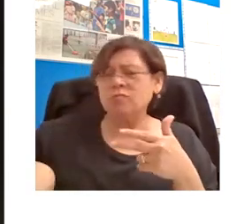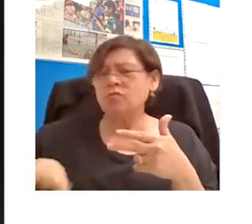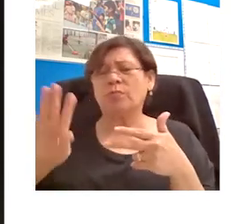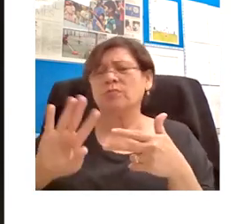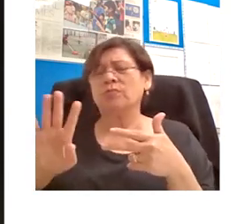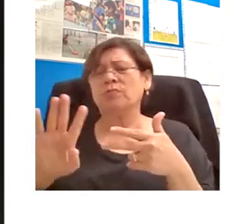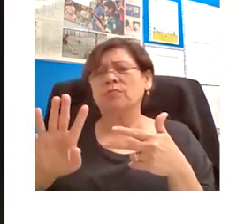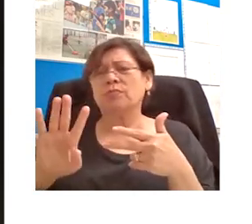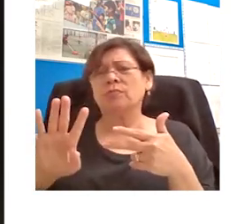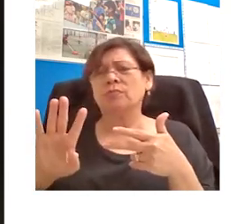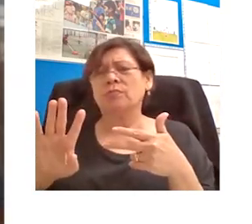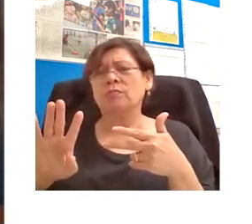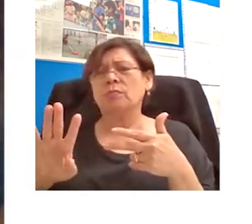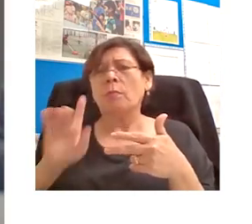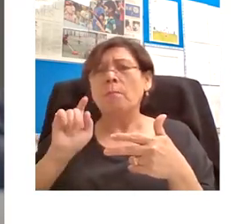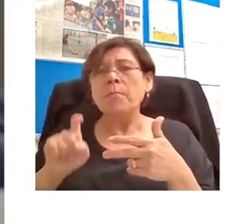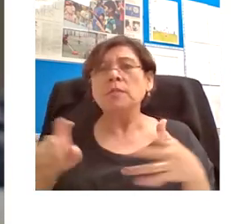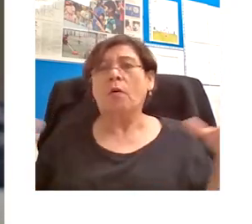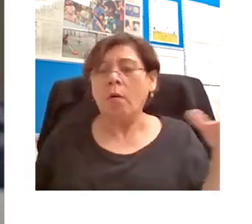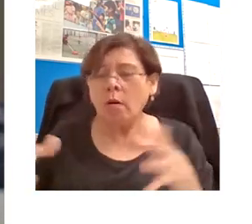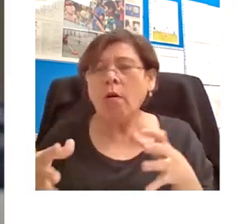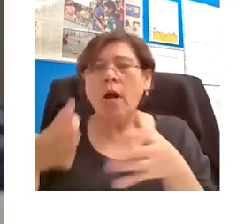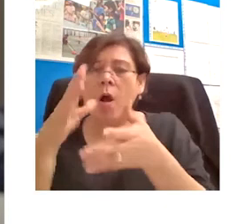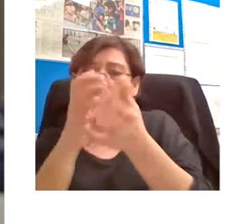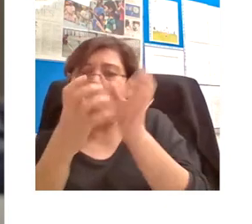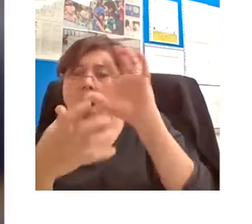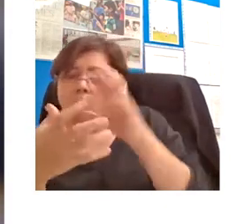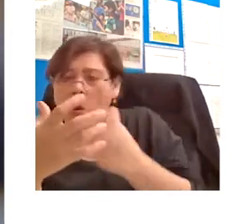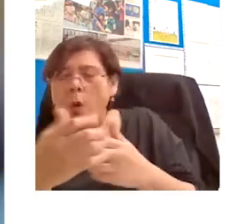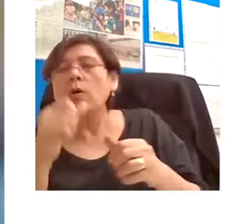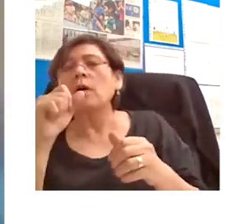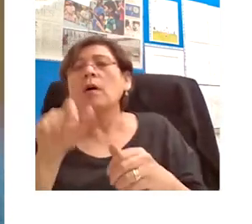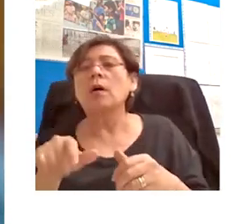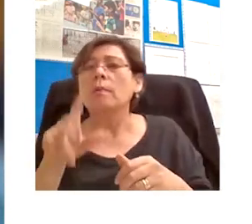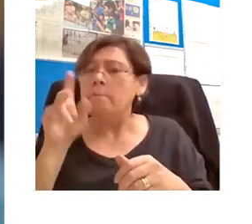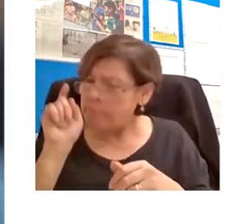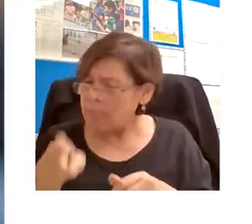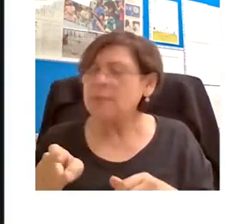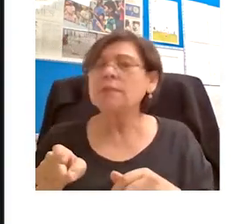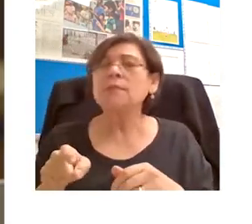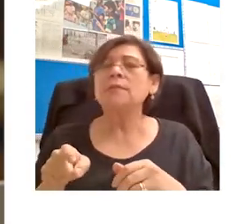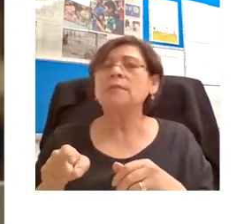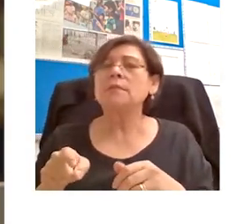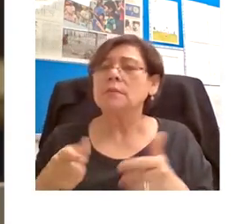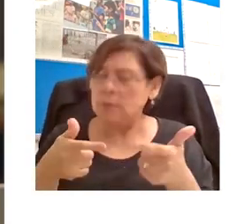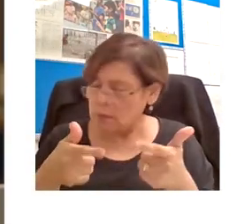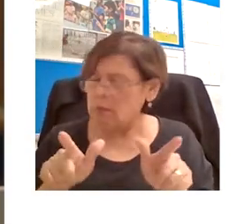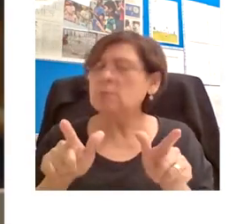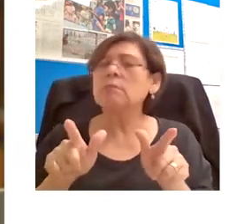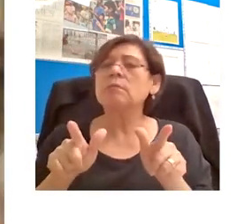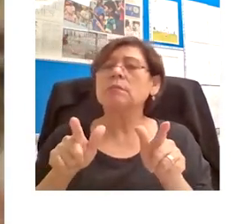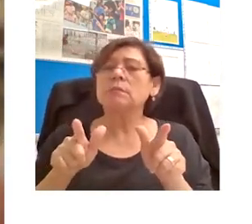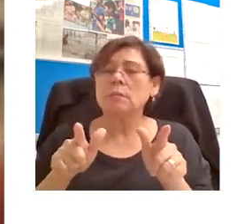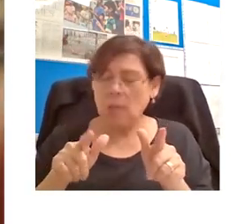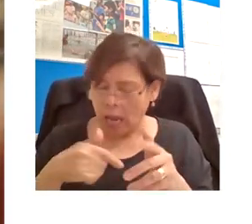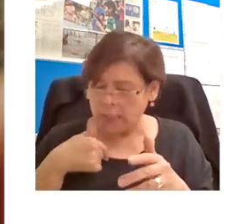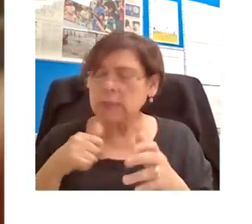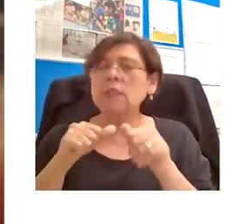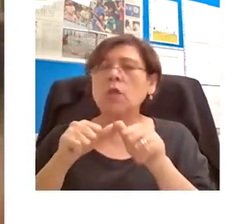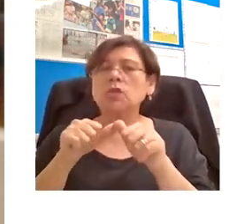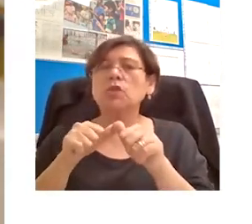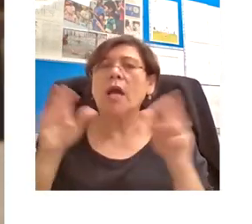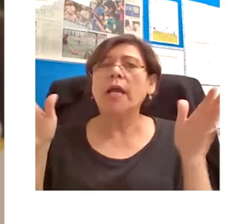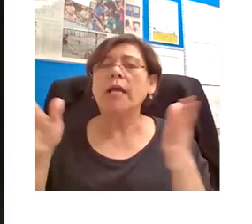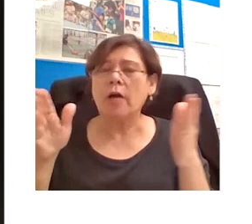actual handling sessions, those rare opportunities which students have to actually handle physical museum objects, obviously in a tightly